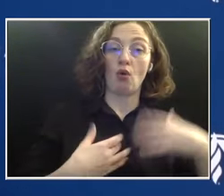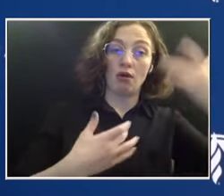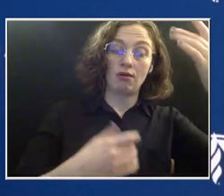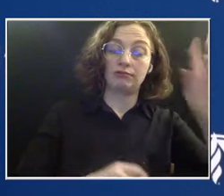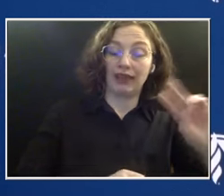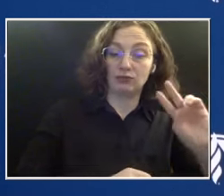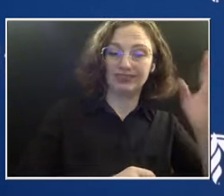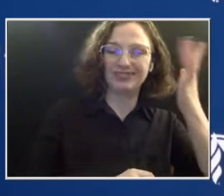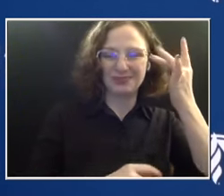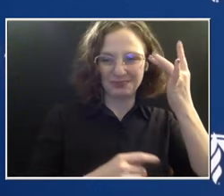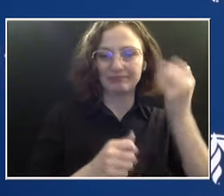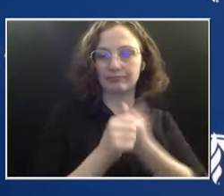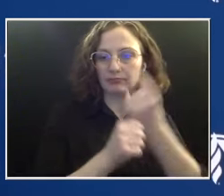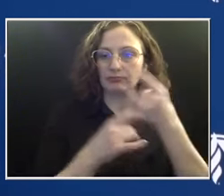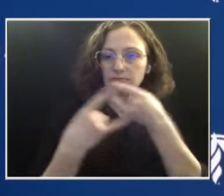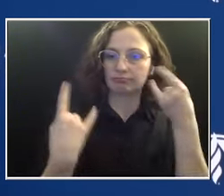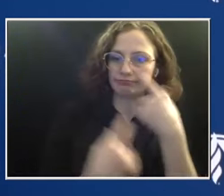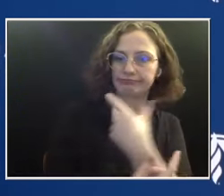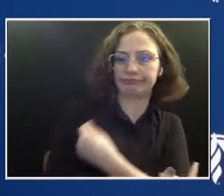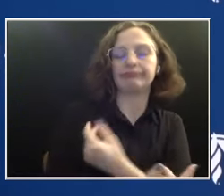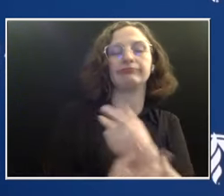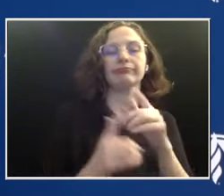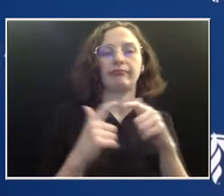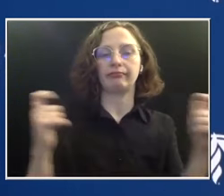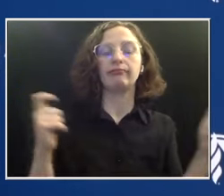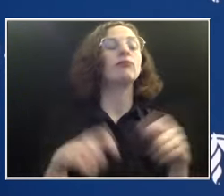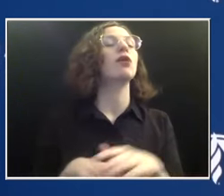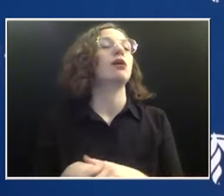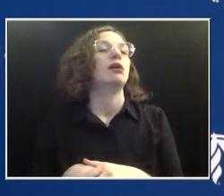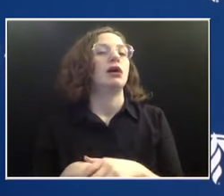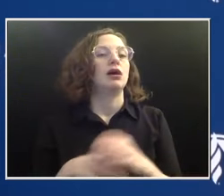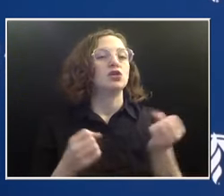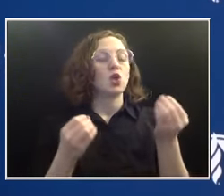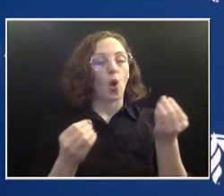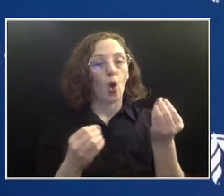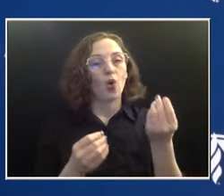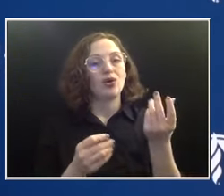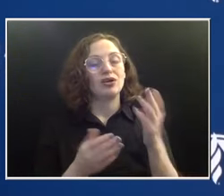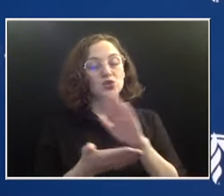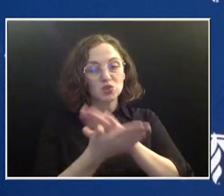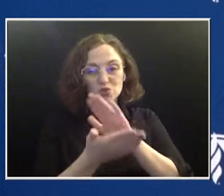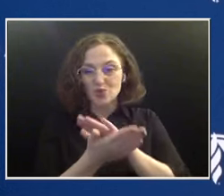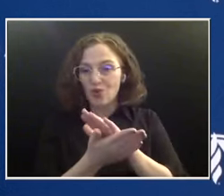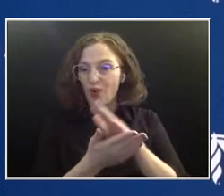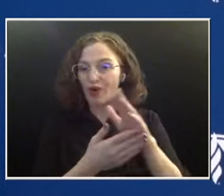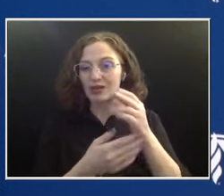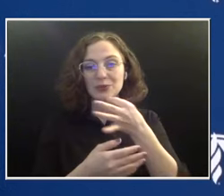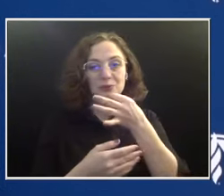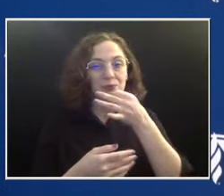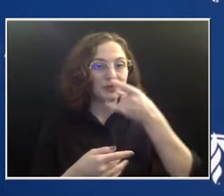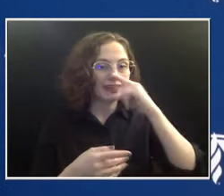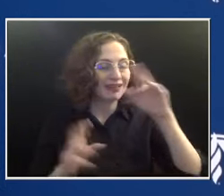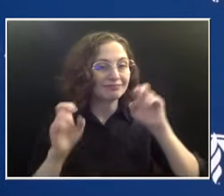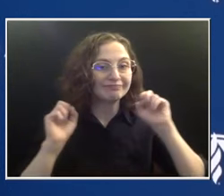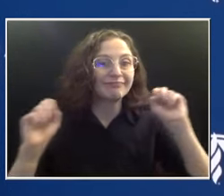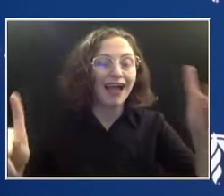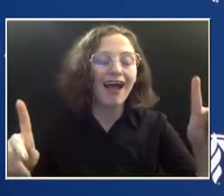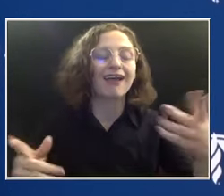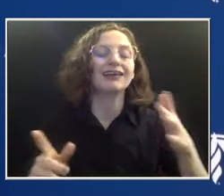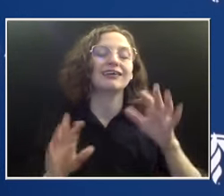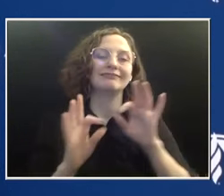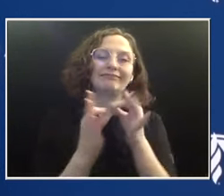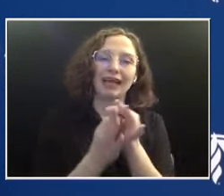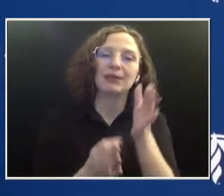school is going back. Kids will probably still get infected. Families will probably still get infected in the next couple weeks. But hopefully, that peak of people